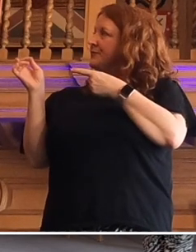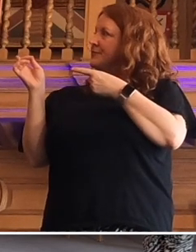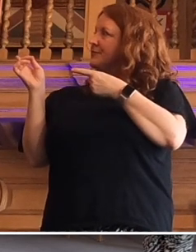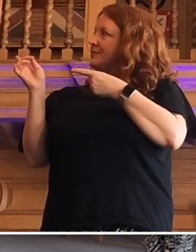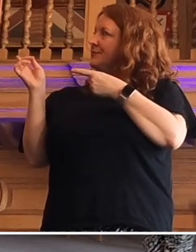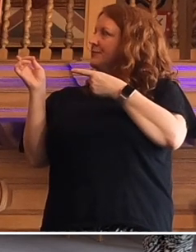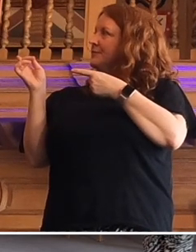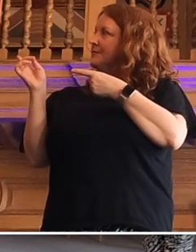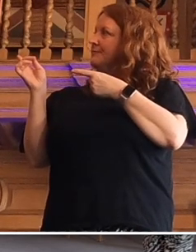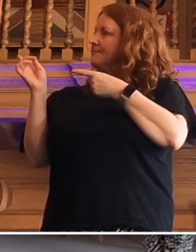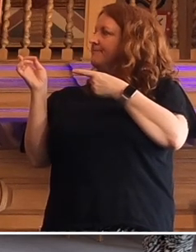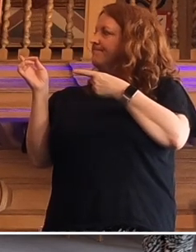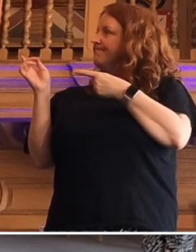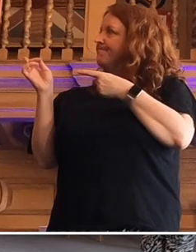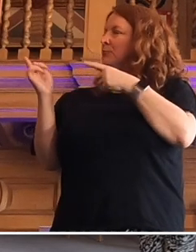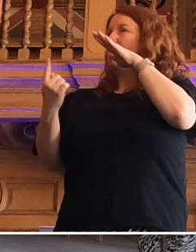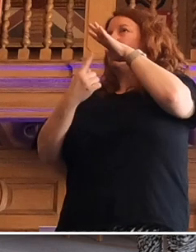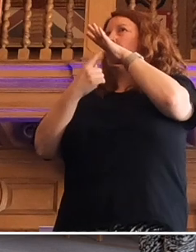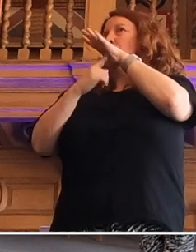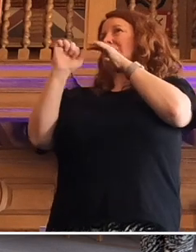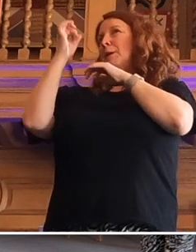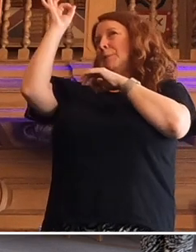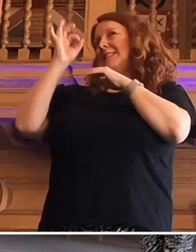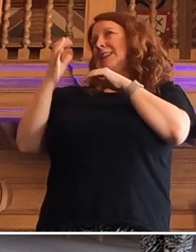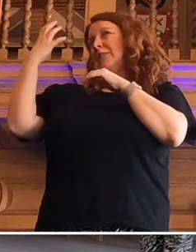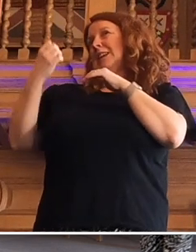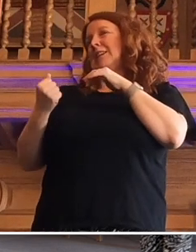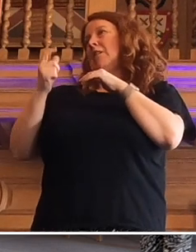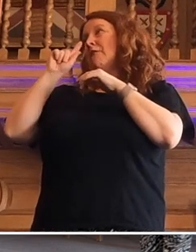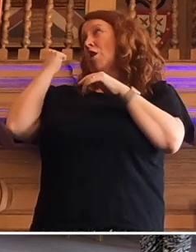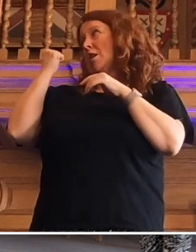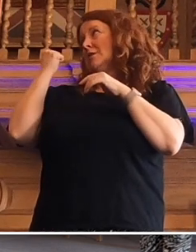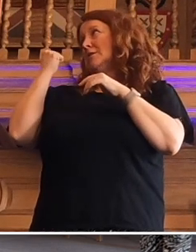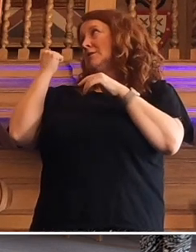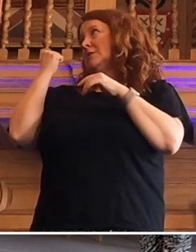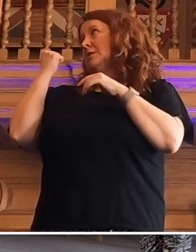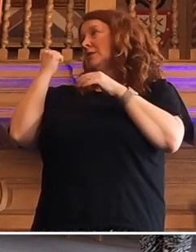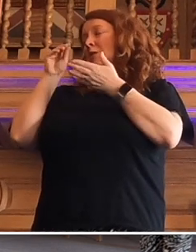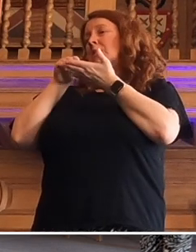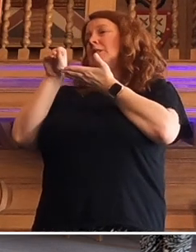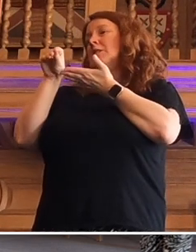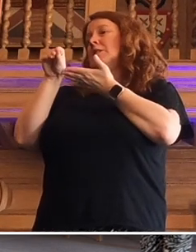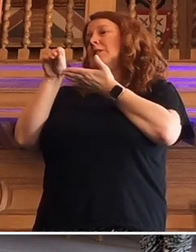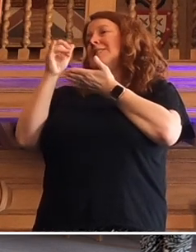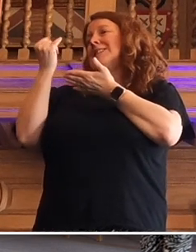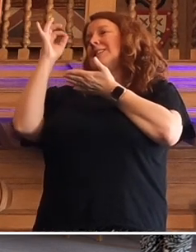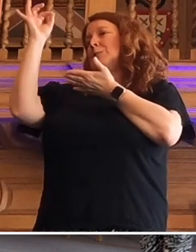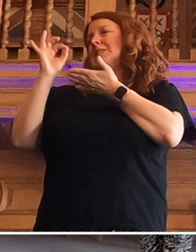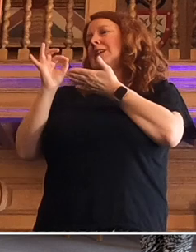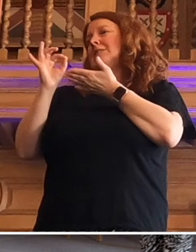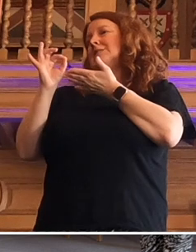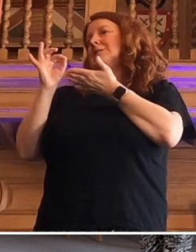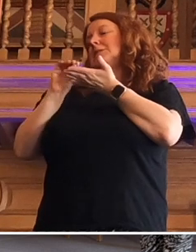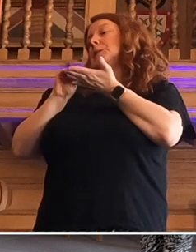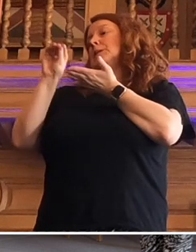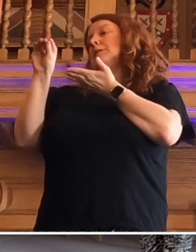the top 10% of income in France, you spend about 6% of